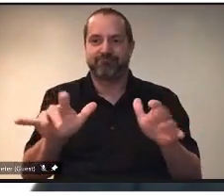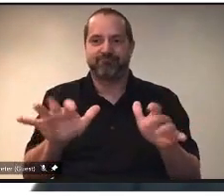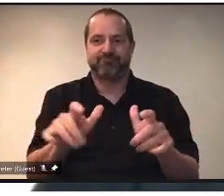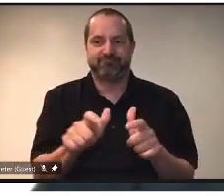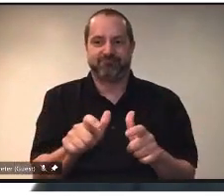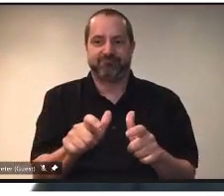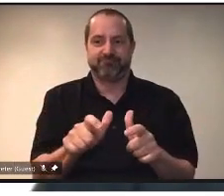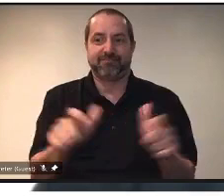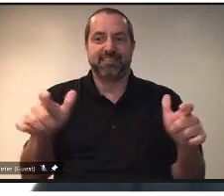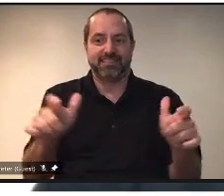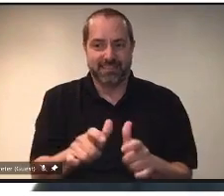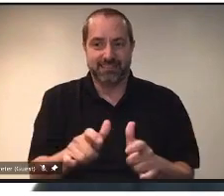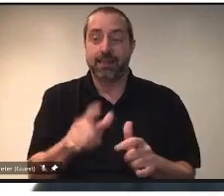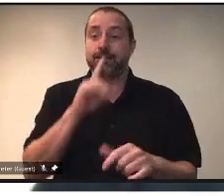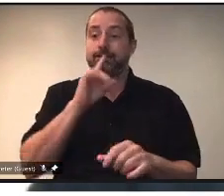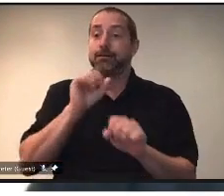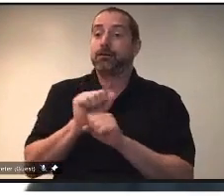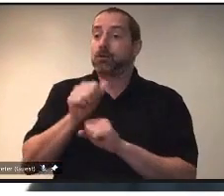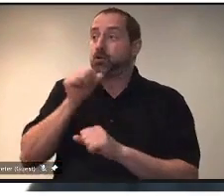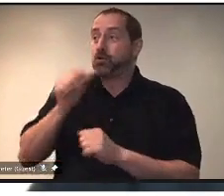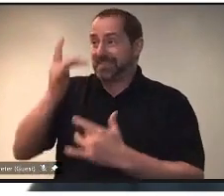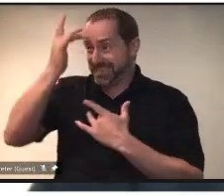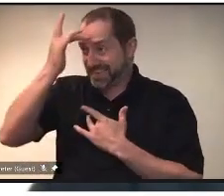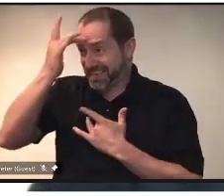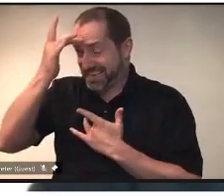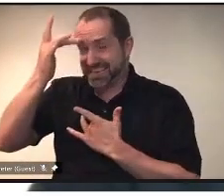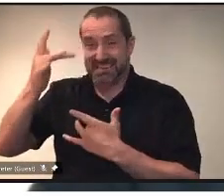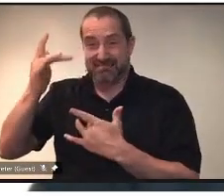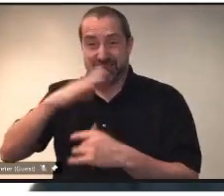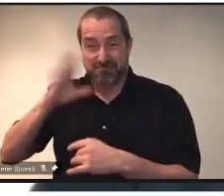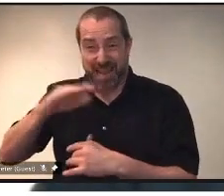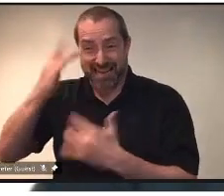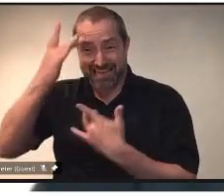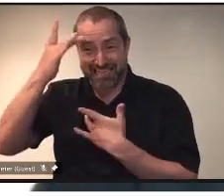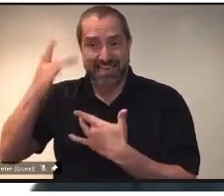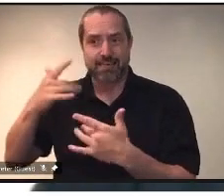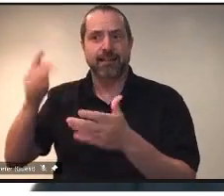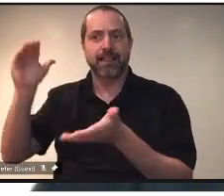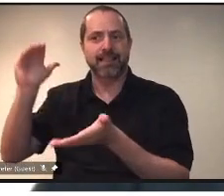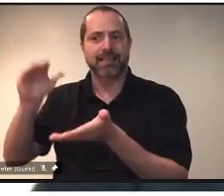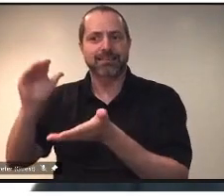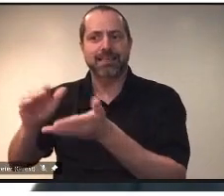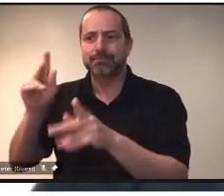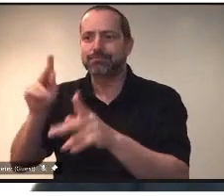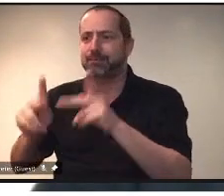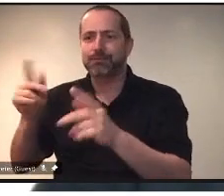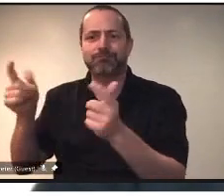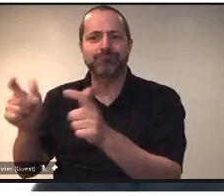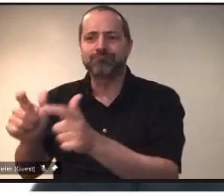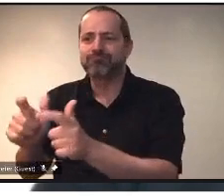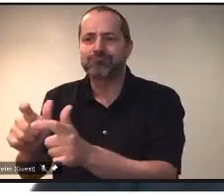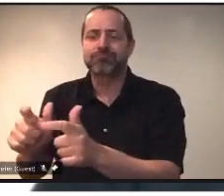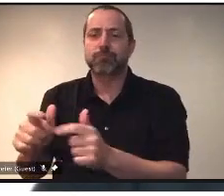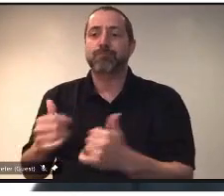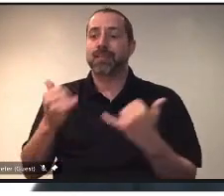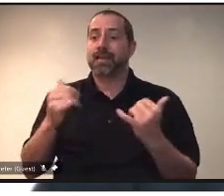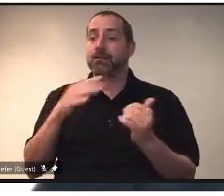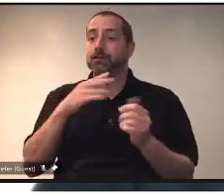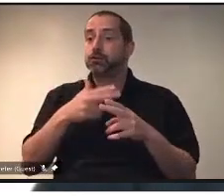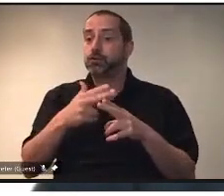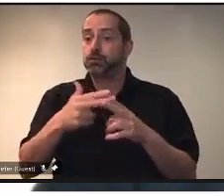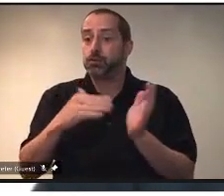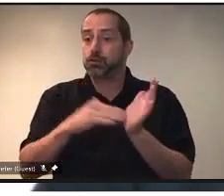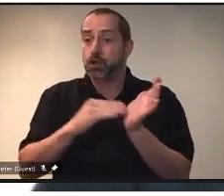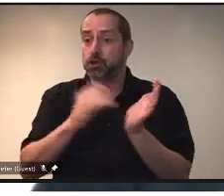of severe outcomes. In just a moment, Dr. Shahab is going to present some information about cases and